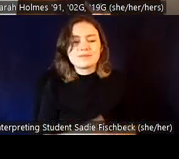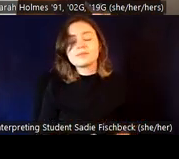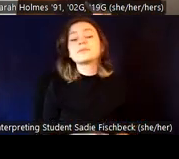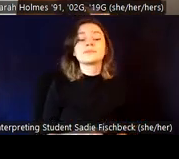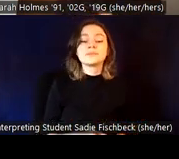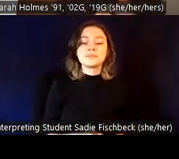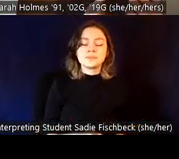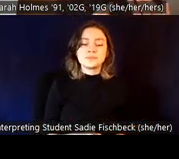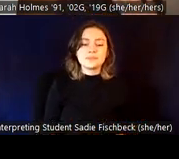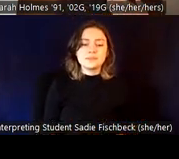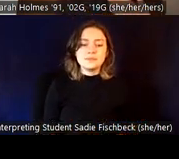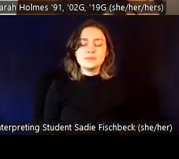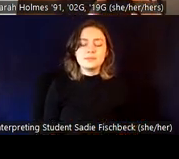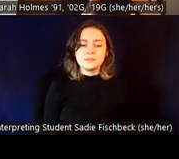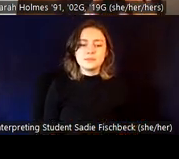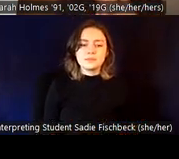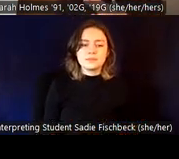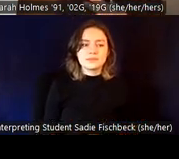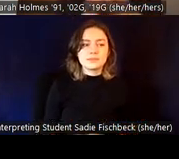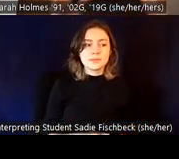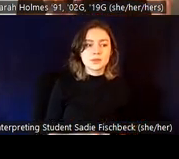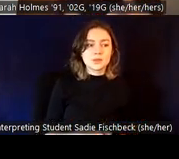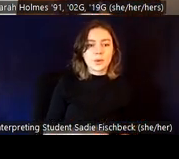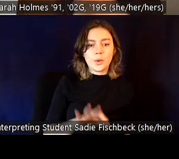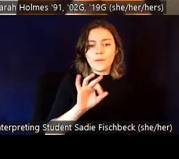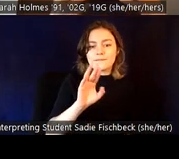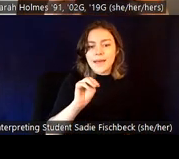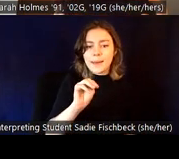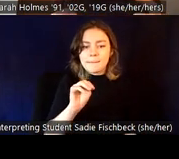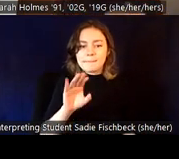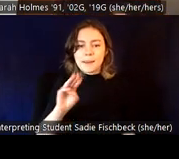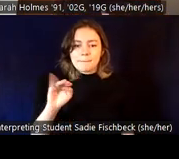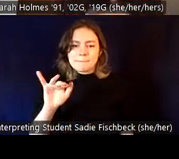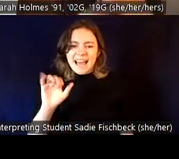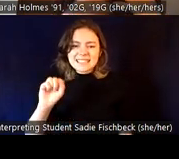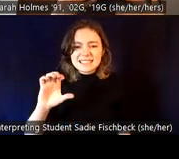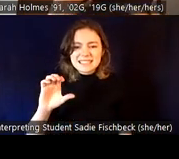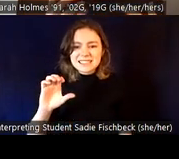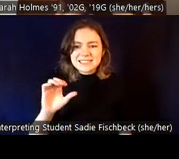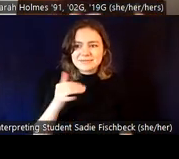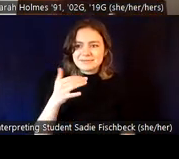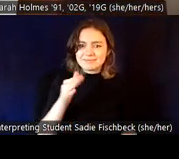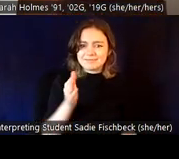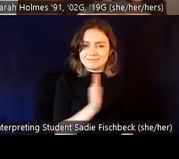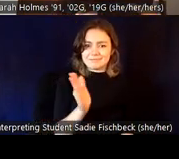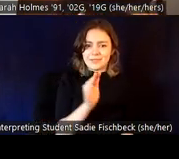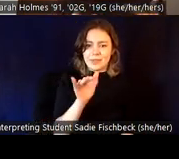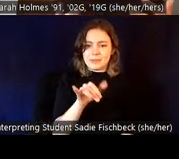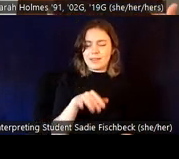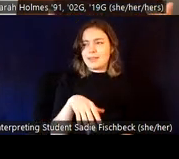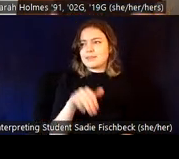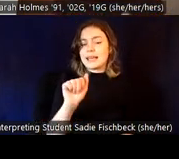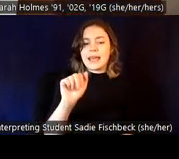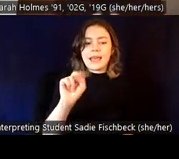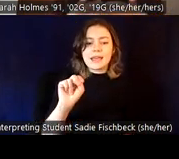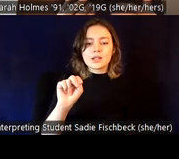Um, but you know, androgyny, gender neutral, gender fluid, uh, these are all terms that folks use to talk about their